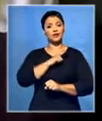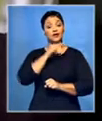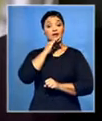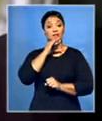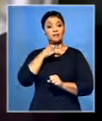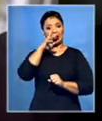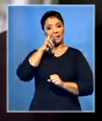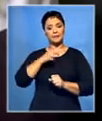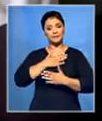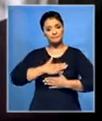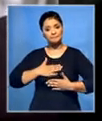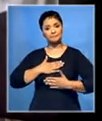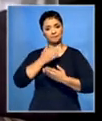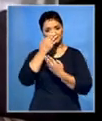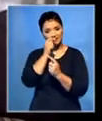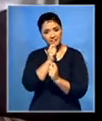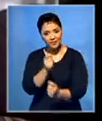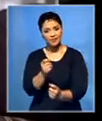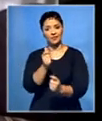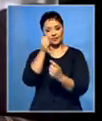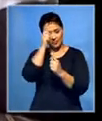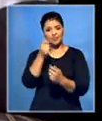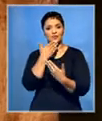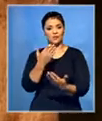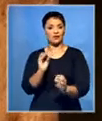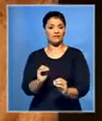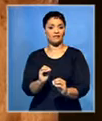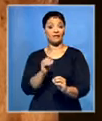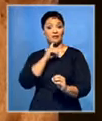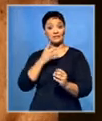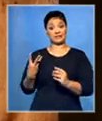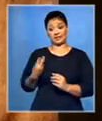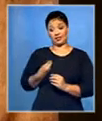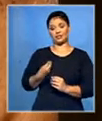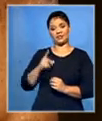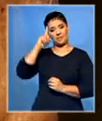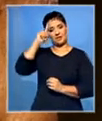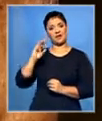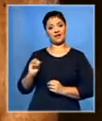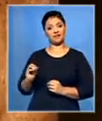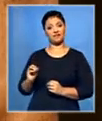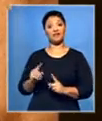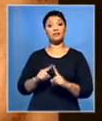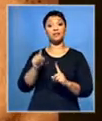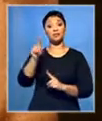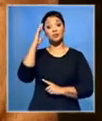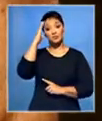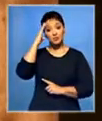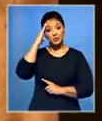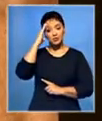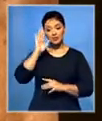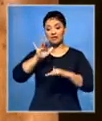gratified by that, regardless of whether it involved Nelson Mandela. But if you know,